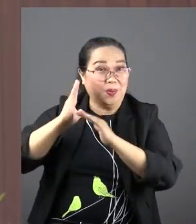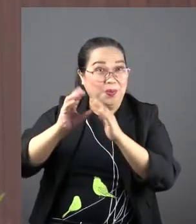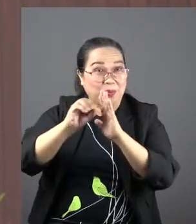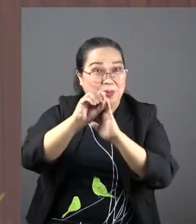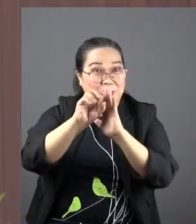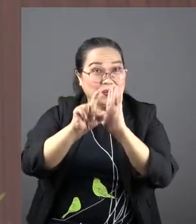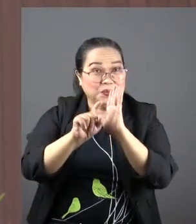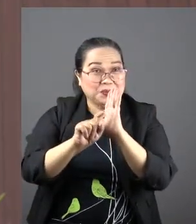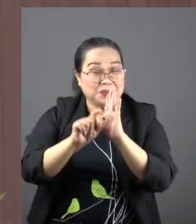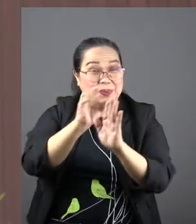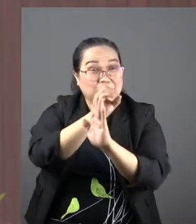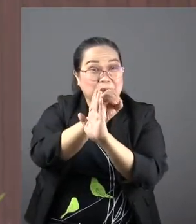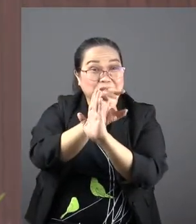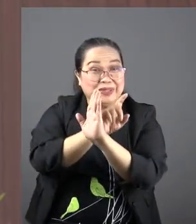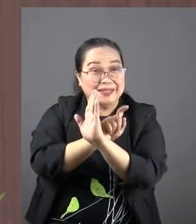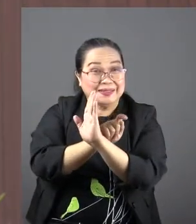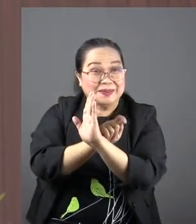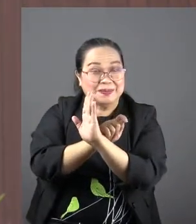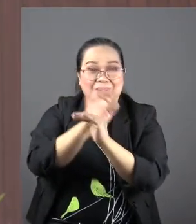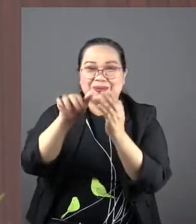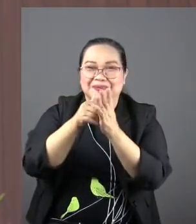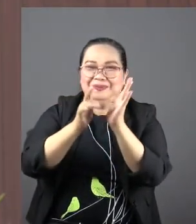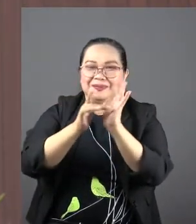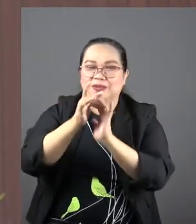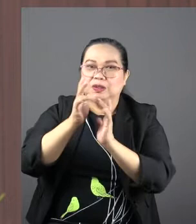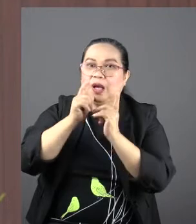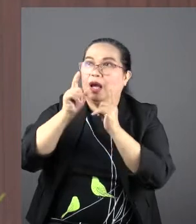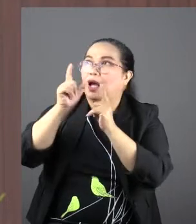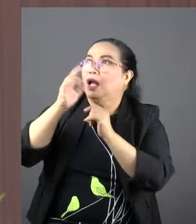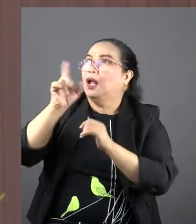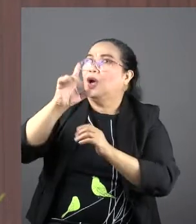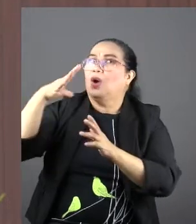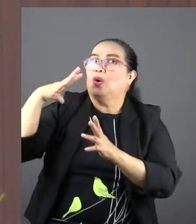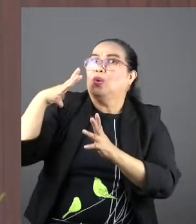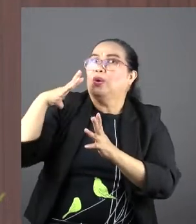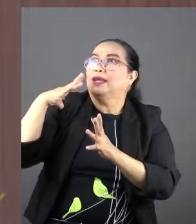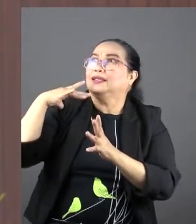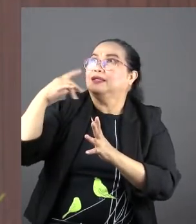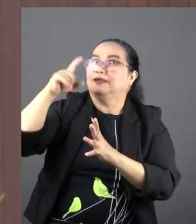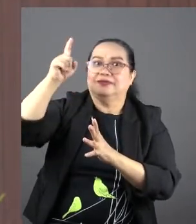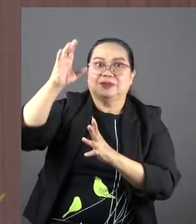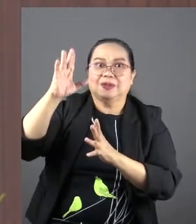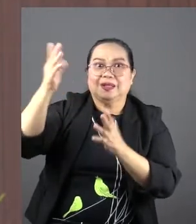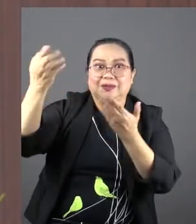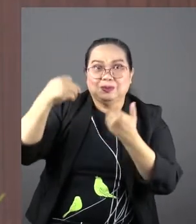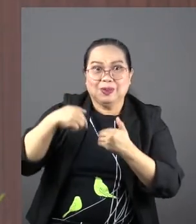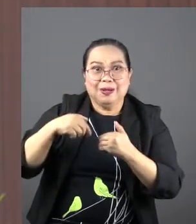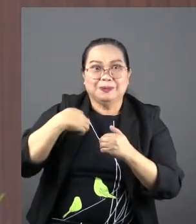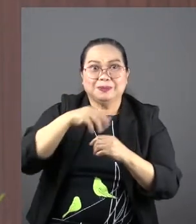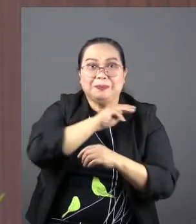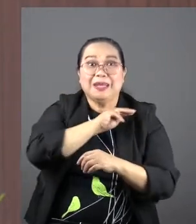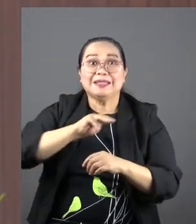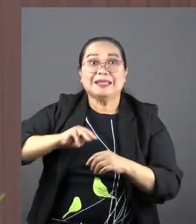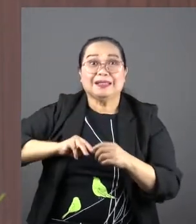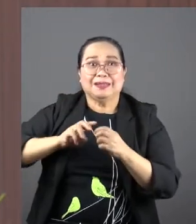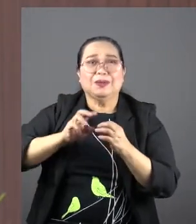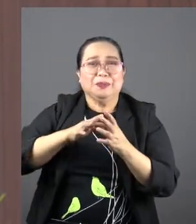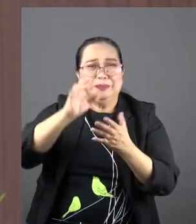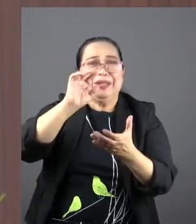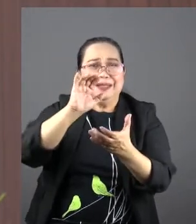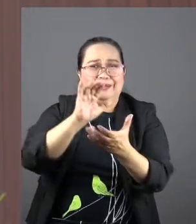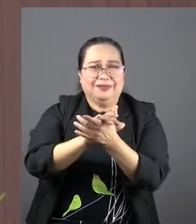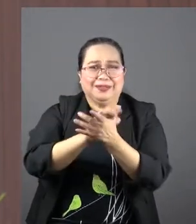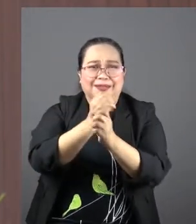before the coming of Jesus, everyone who looked forward to the Messiah was a believer. They were saved by